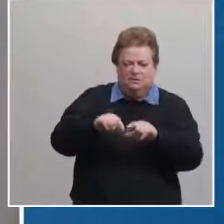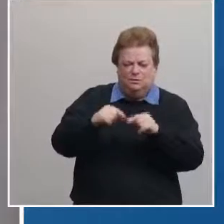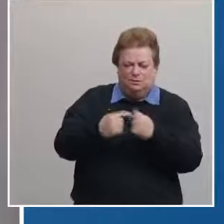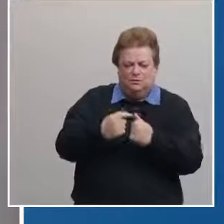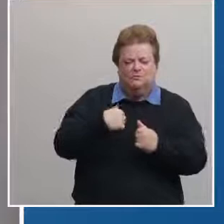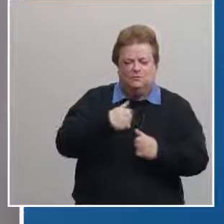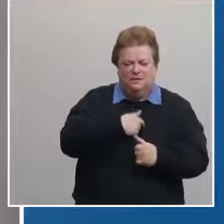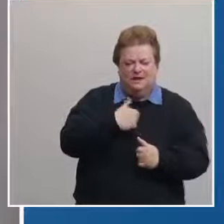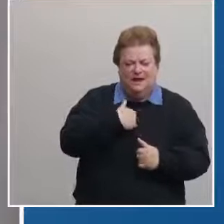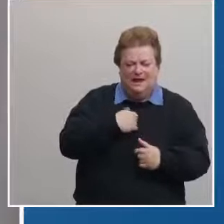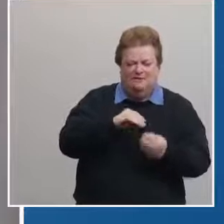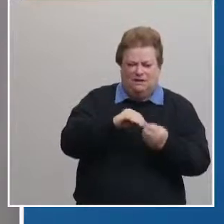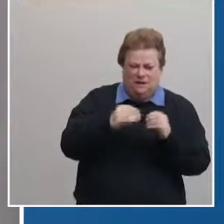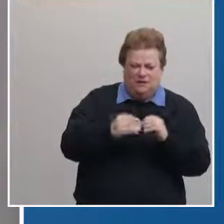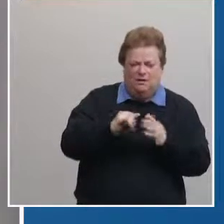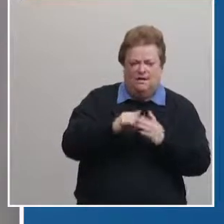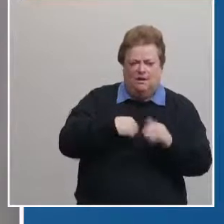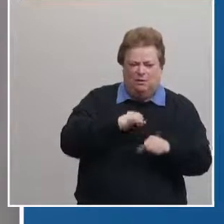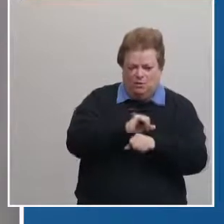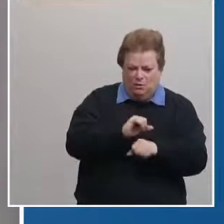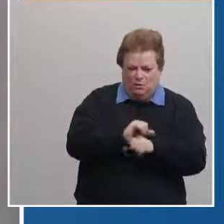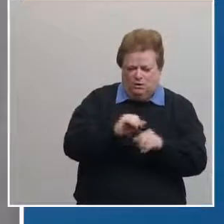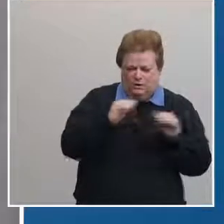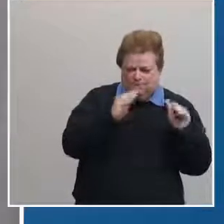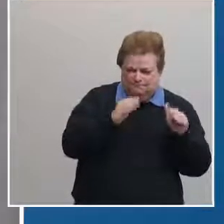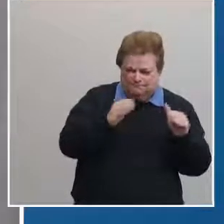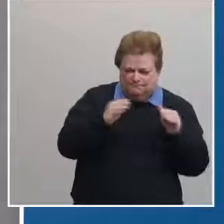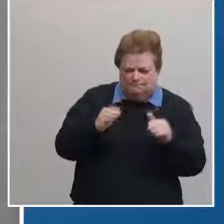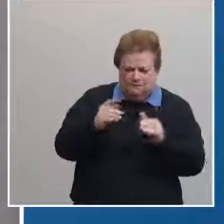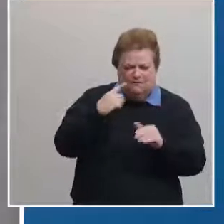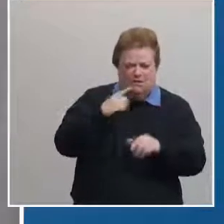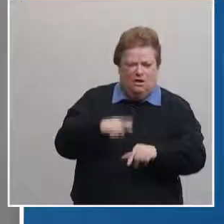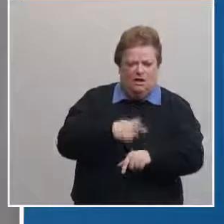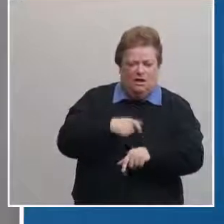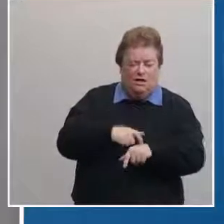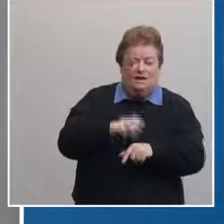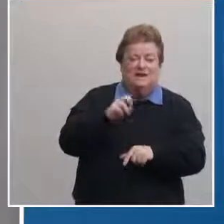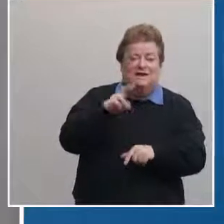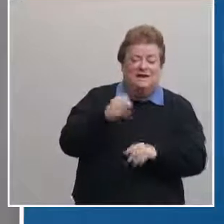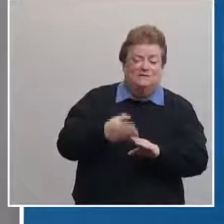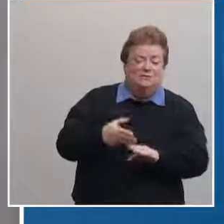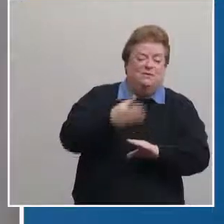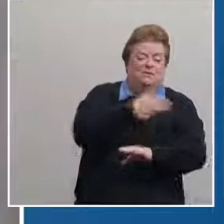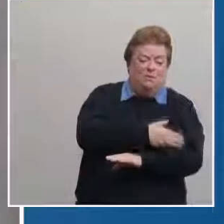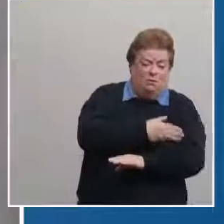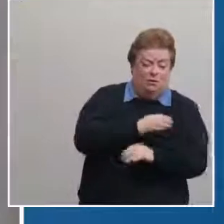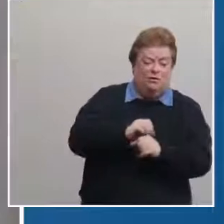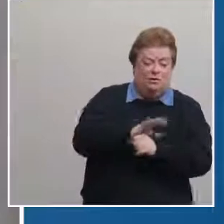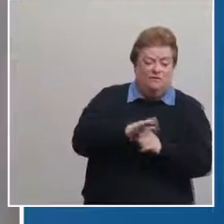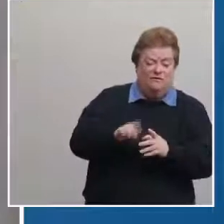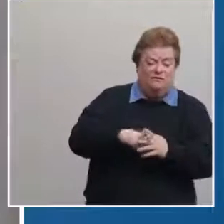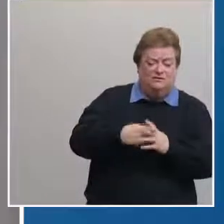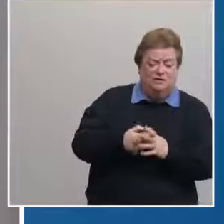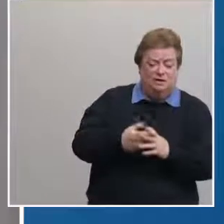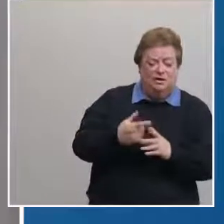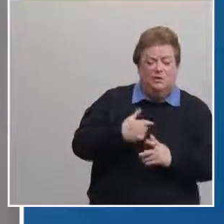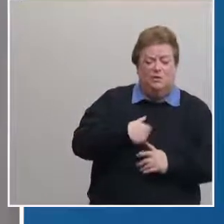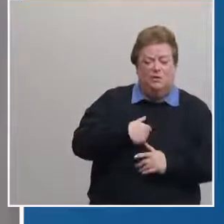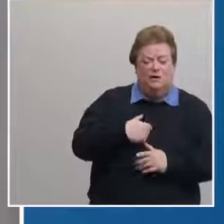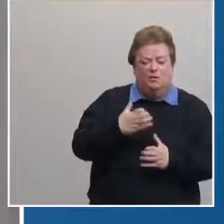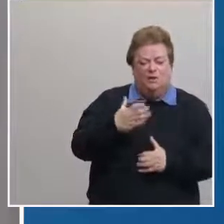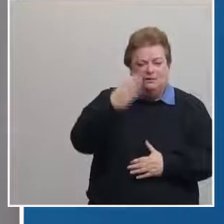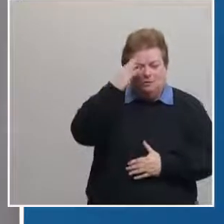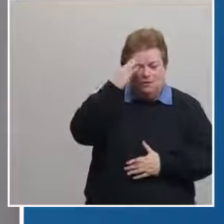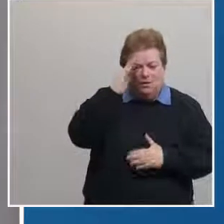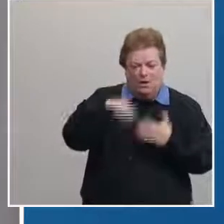we've been working very diligently over a period of time even before this pandemic so we've been doing updates of all the